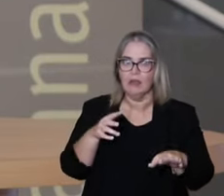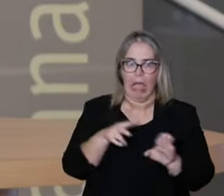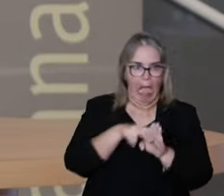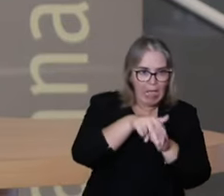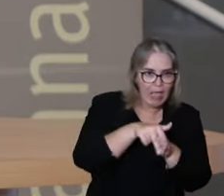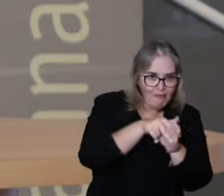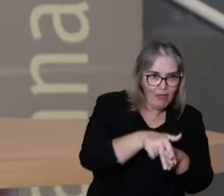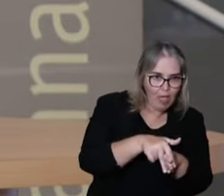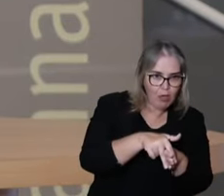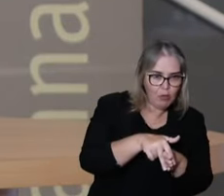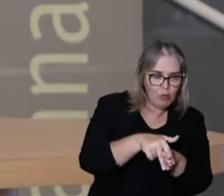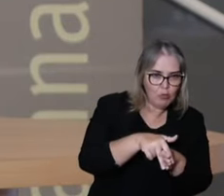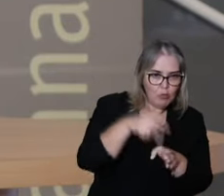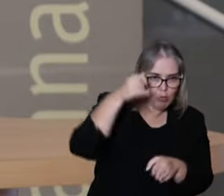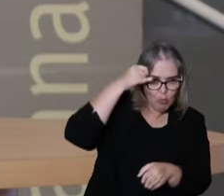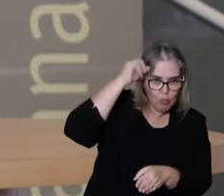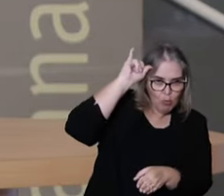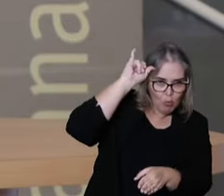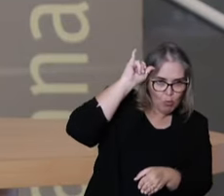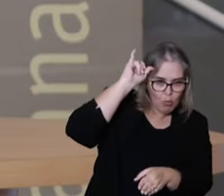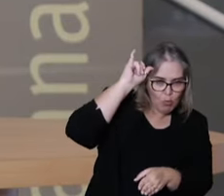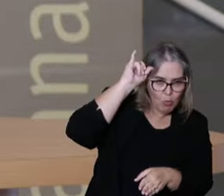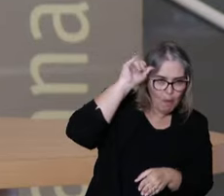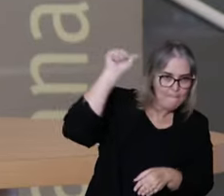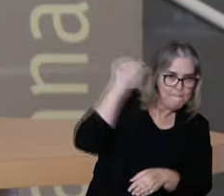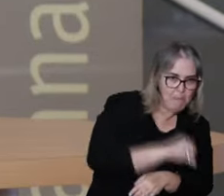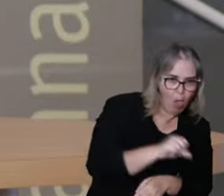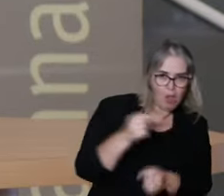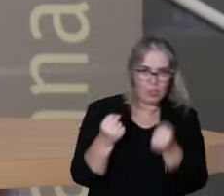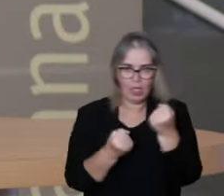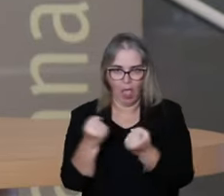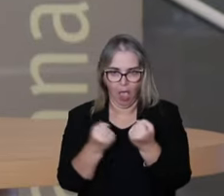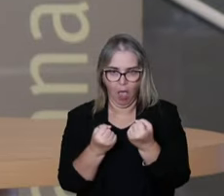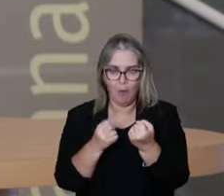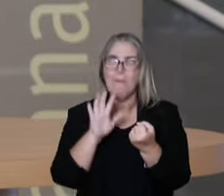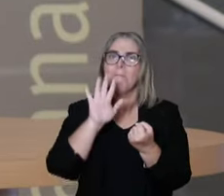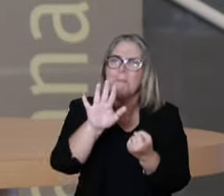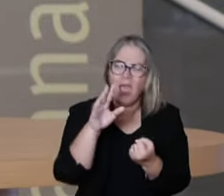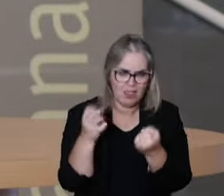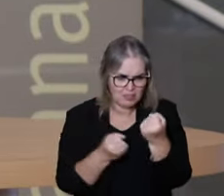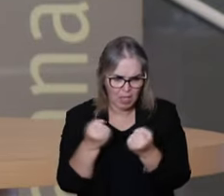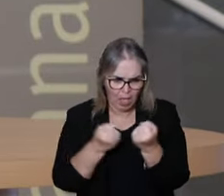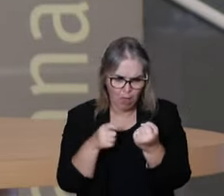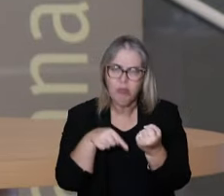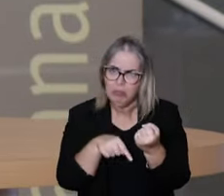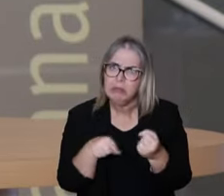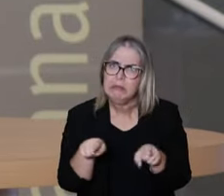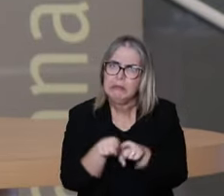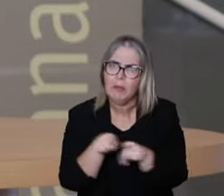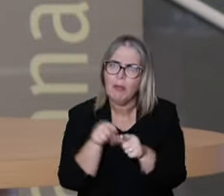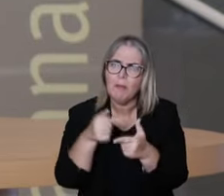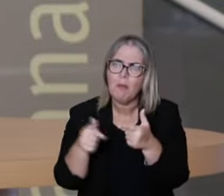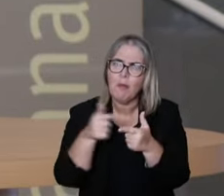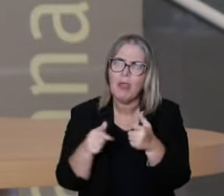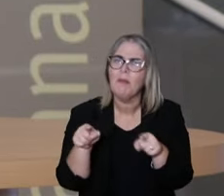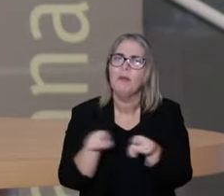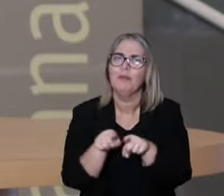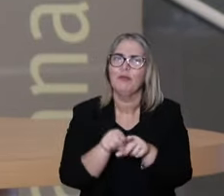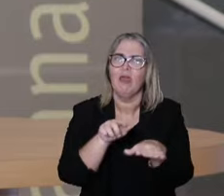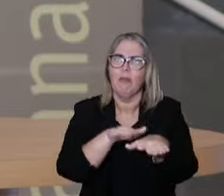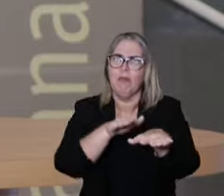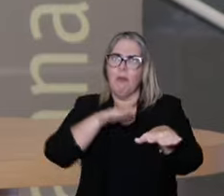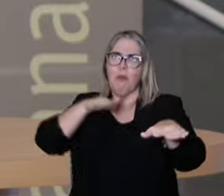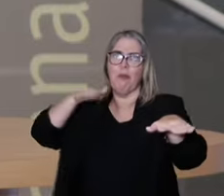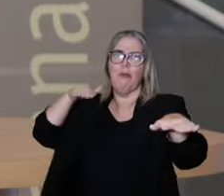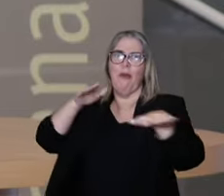easier to go on foot because of traffic. So it's not the technology in itself that defines the